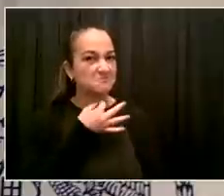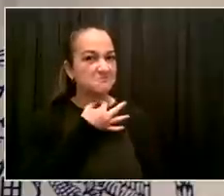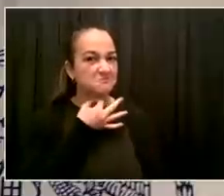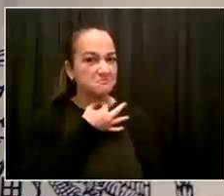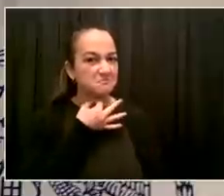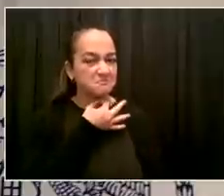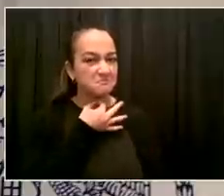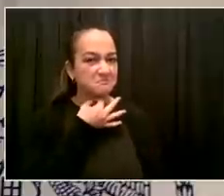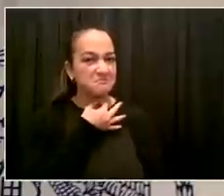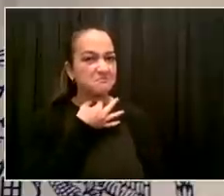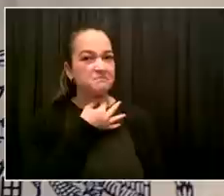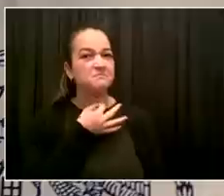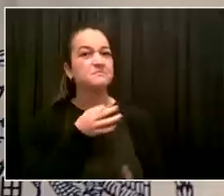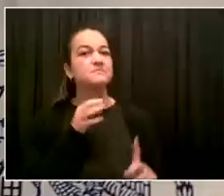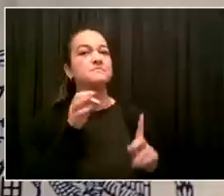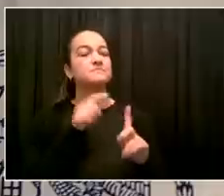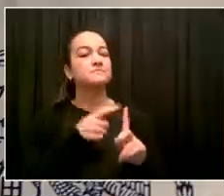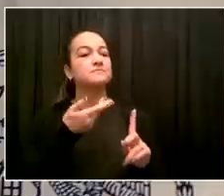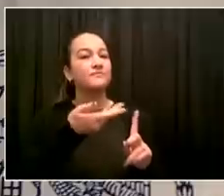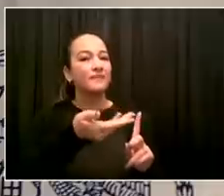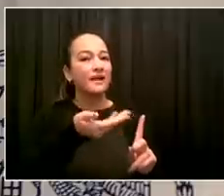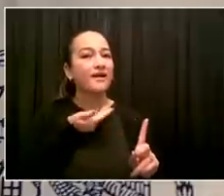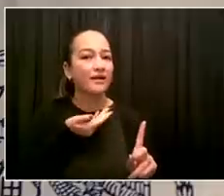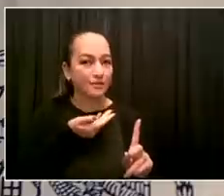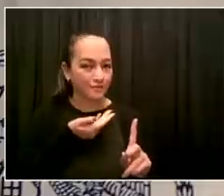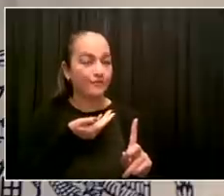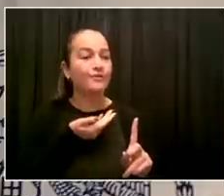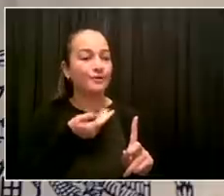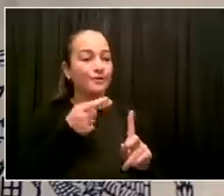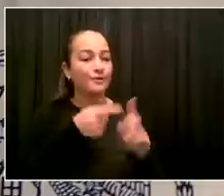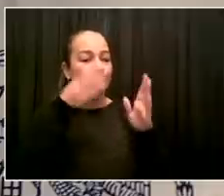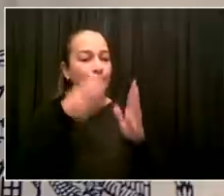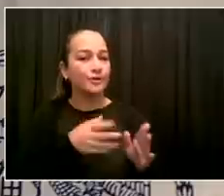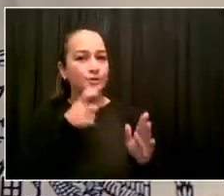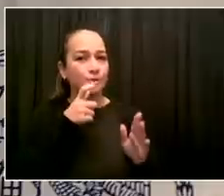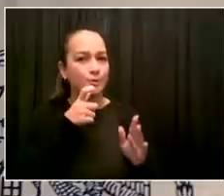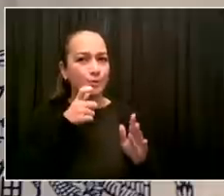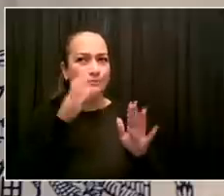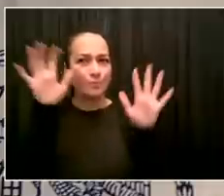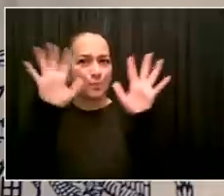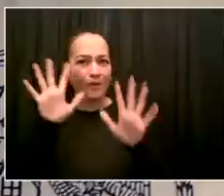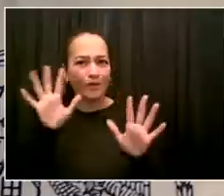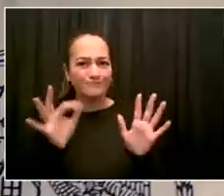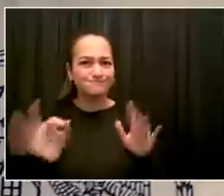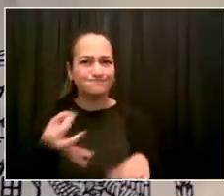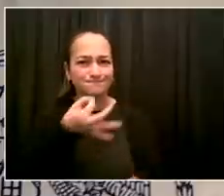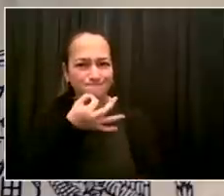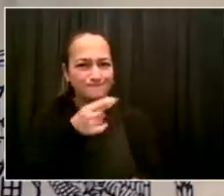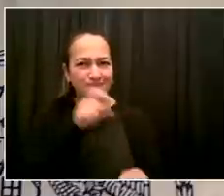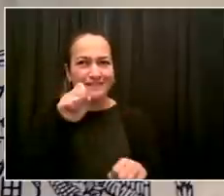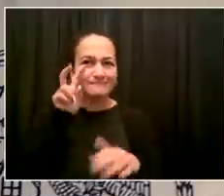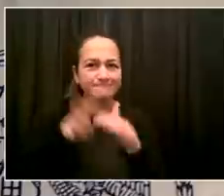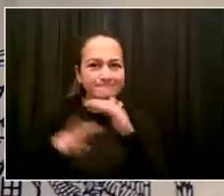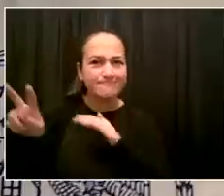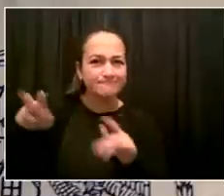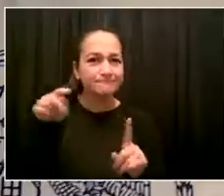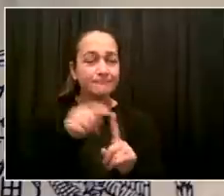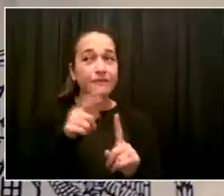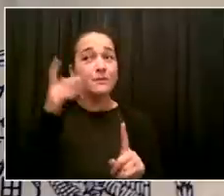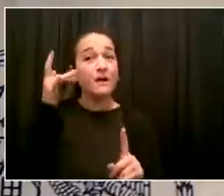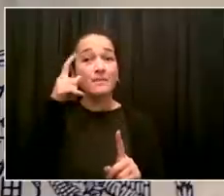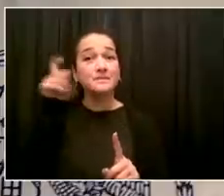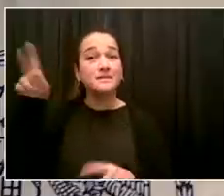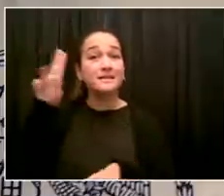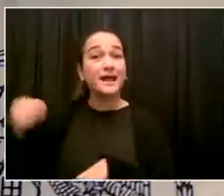opinion on what the National Weather Service says is coming to the city. What will that look like in terms